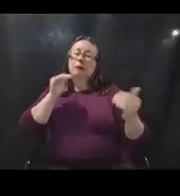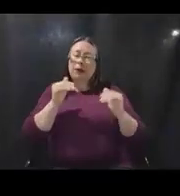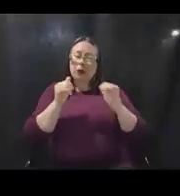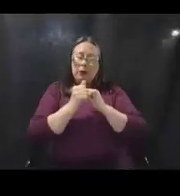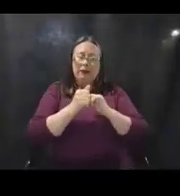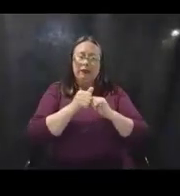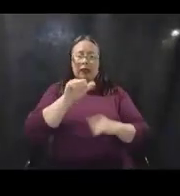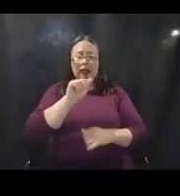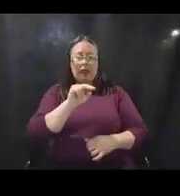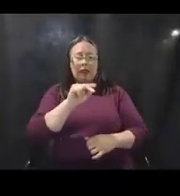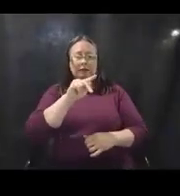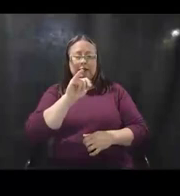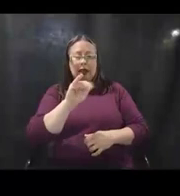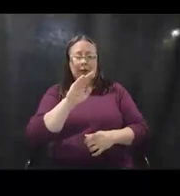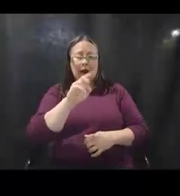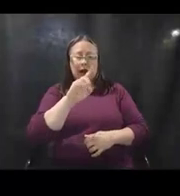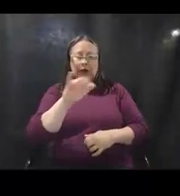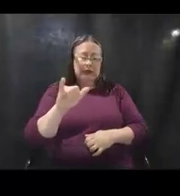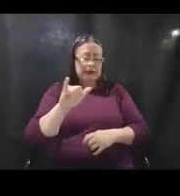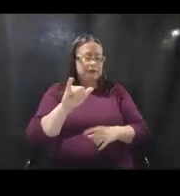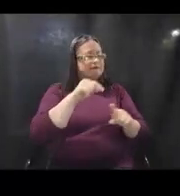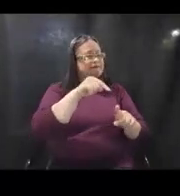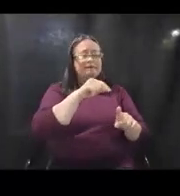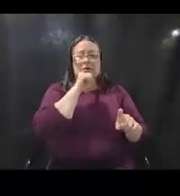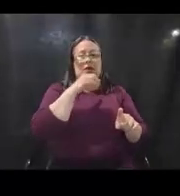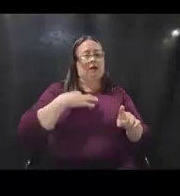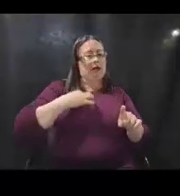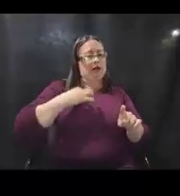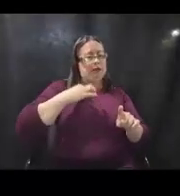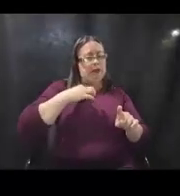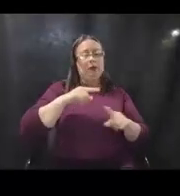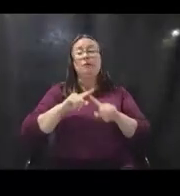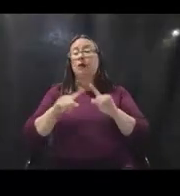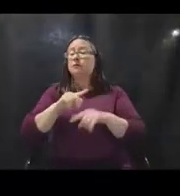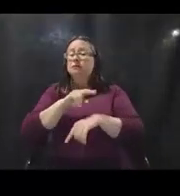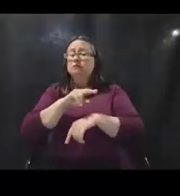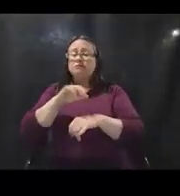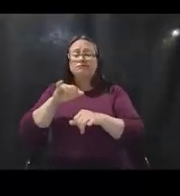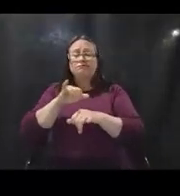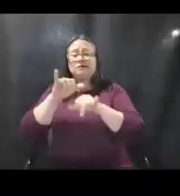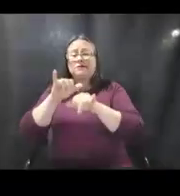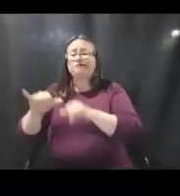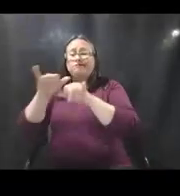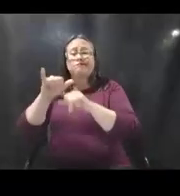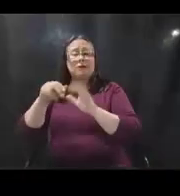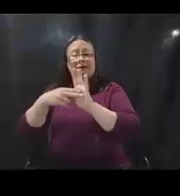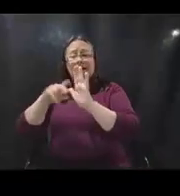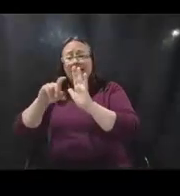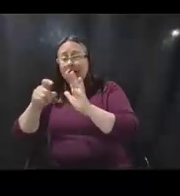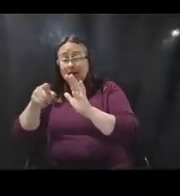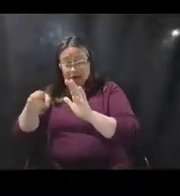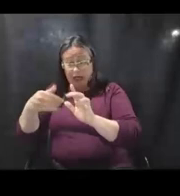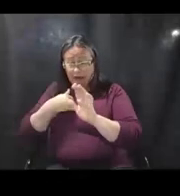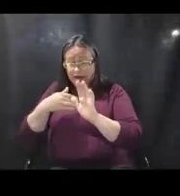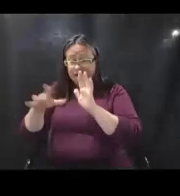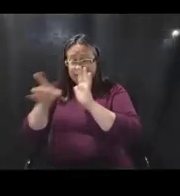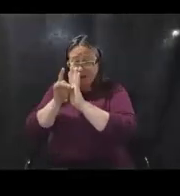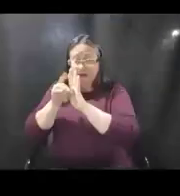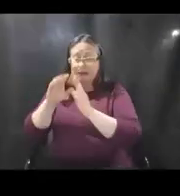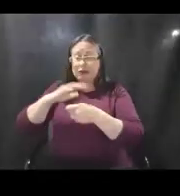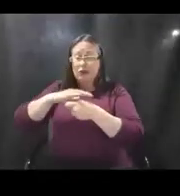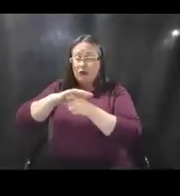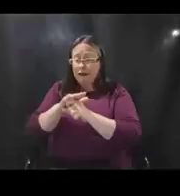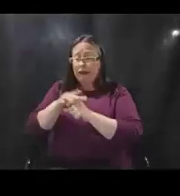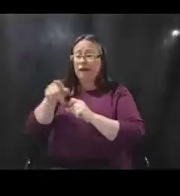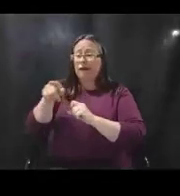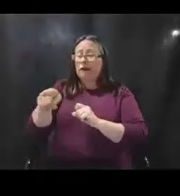antibody testing and things like that would not be eligible, but just standard diagnostic testing to determine if an individual has COVID-19 is